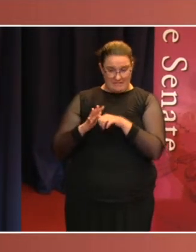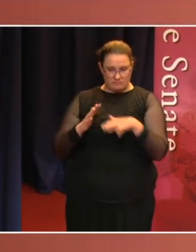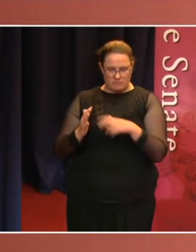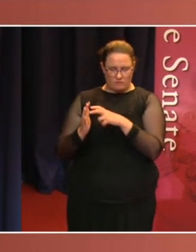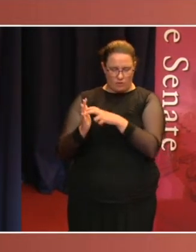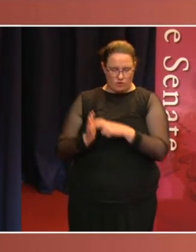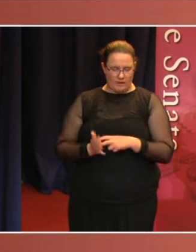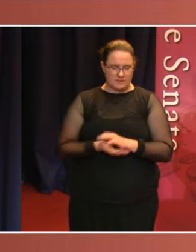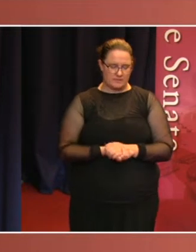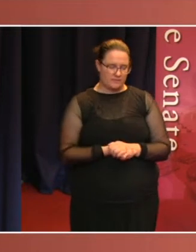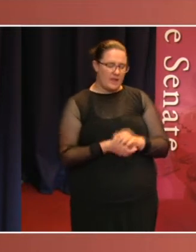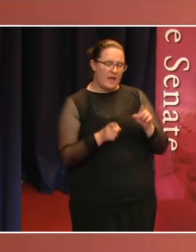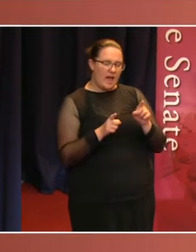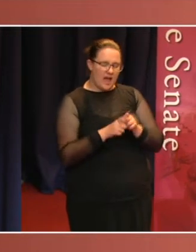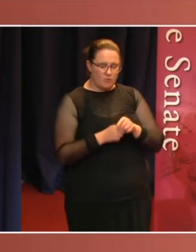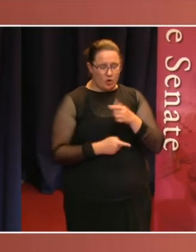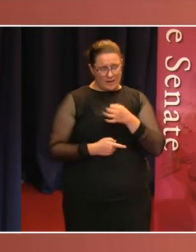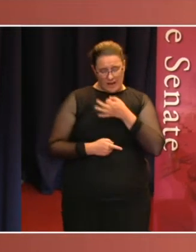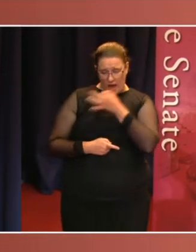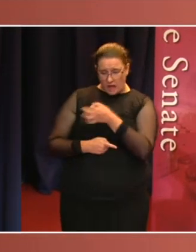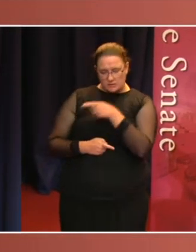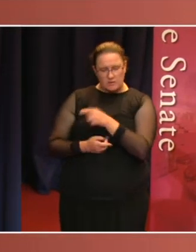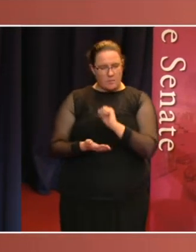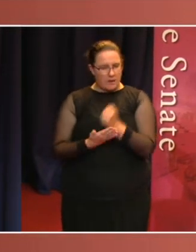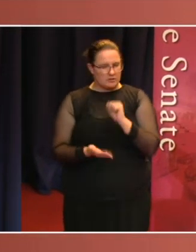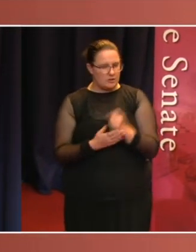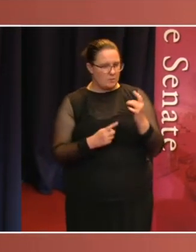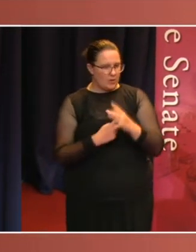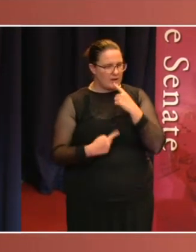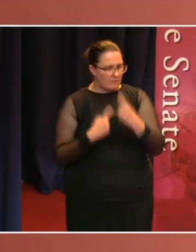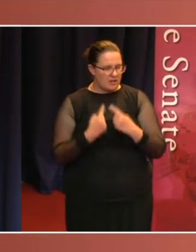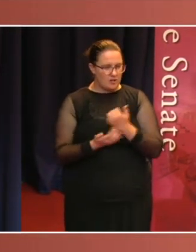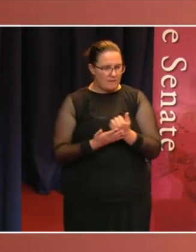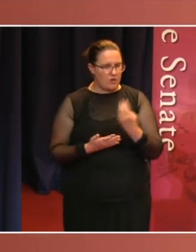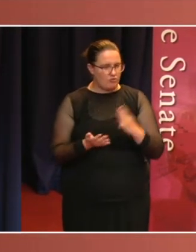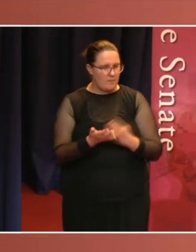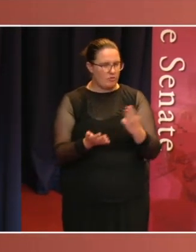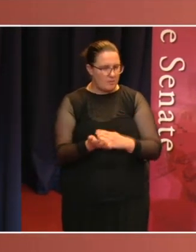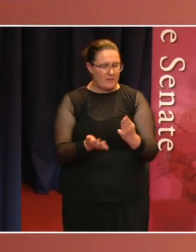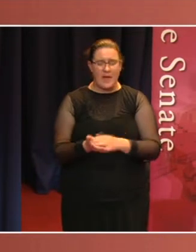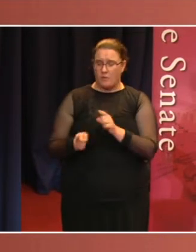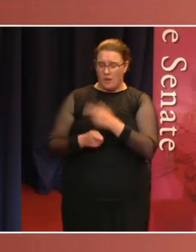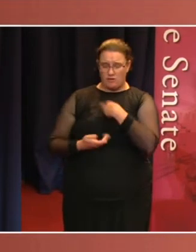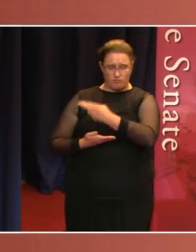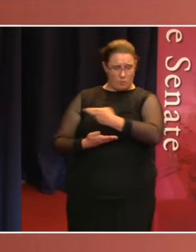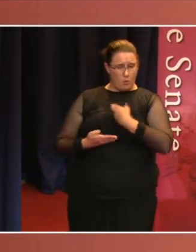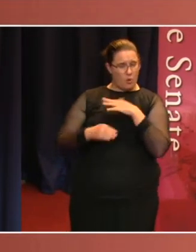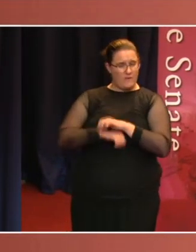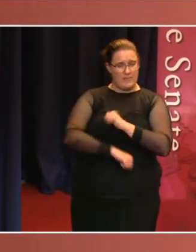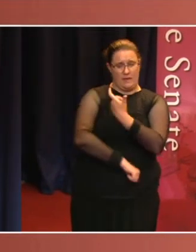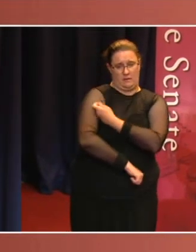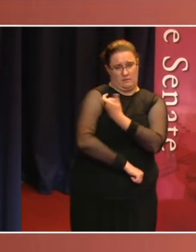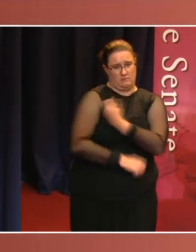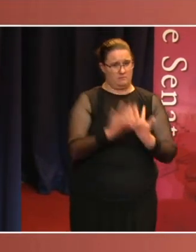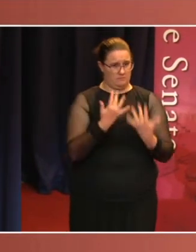inventory to be published quarterly in a timely manner. And monthly reporting of vaccination statistics. One of the more recent